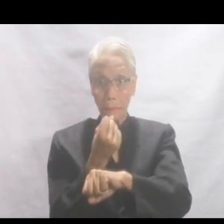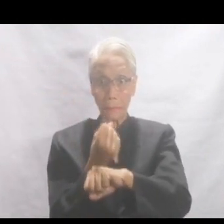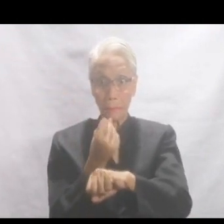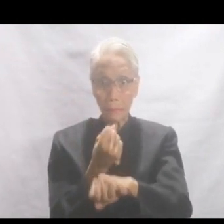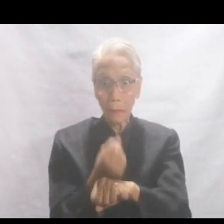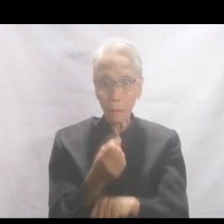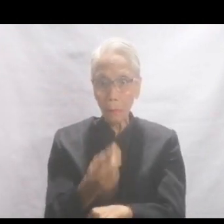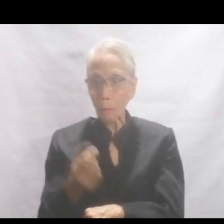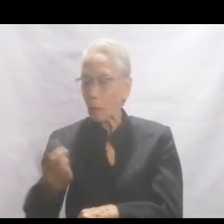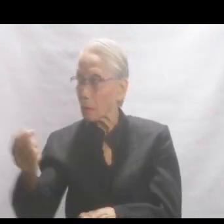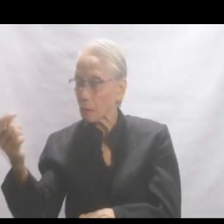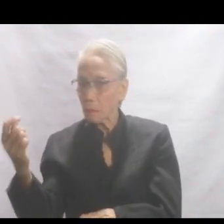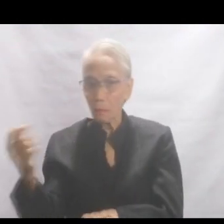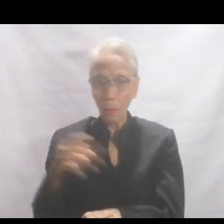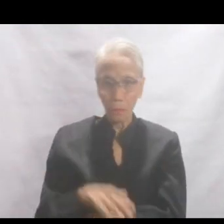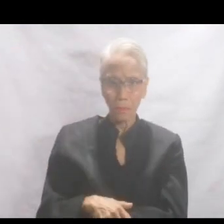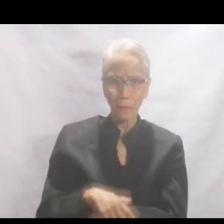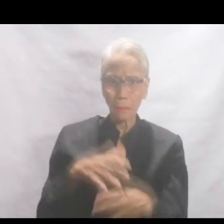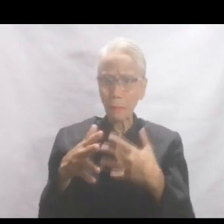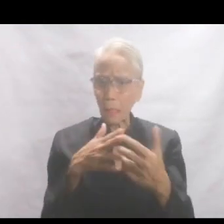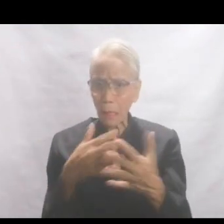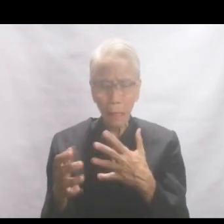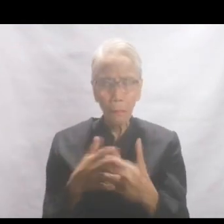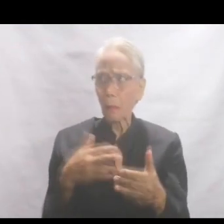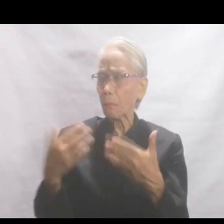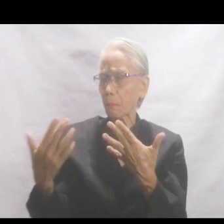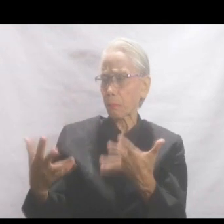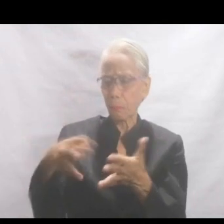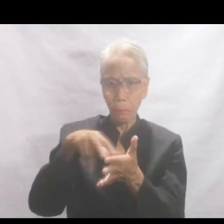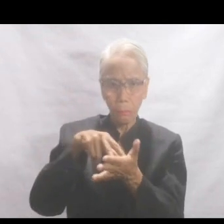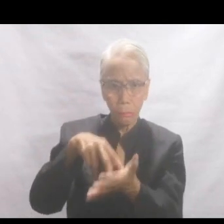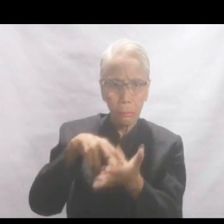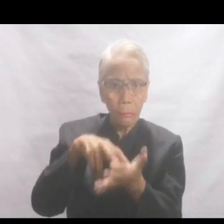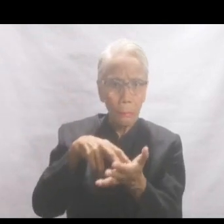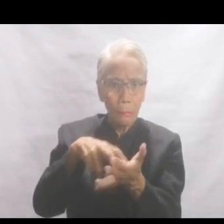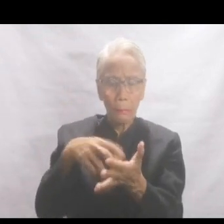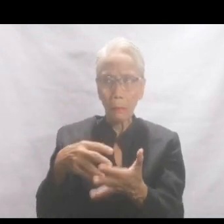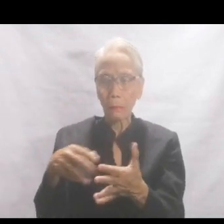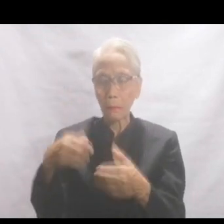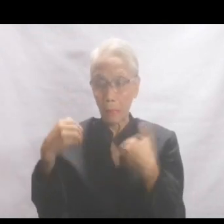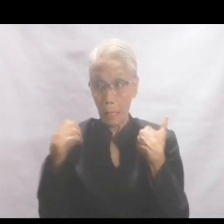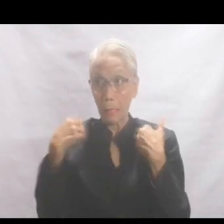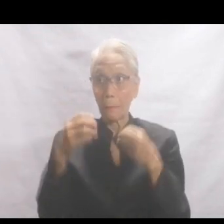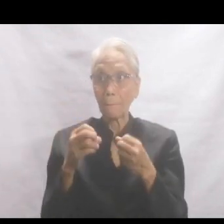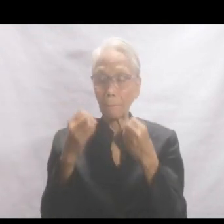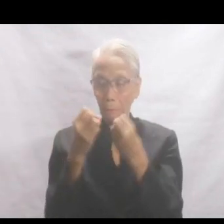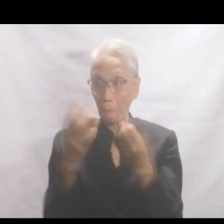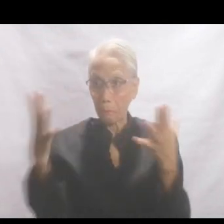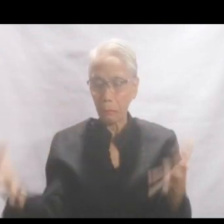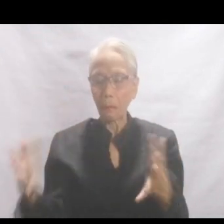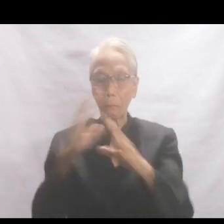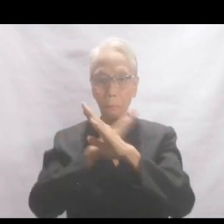driving tools into his surface. Even while he looked, a trembling feeling ran all through him, and a great